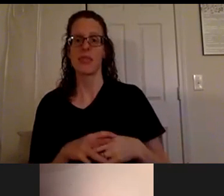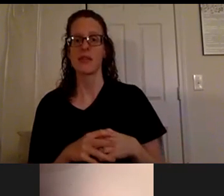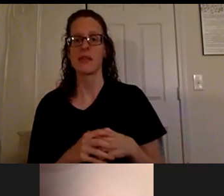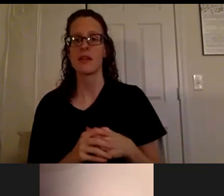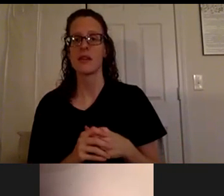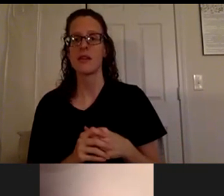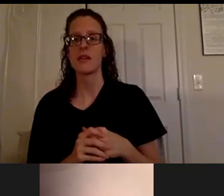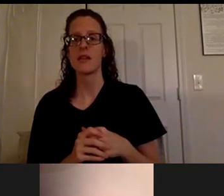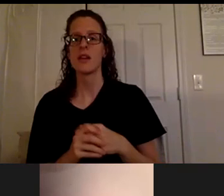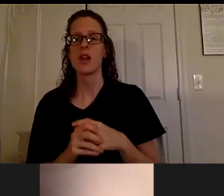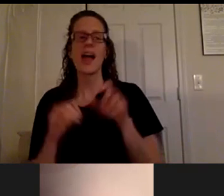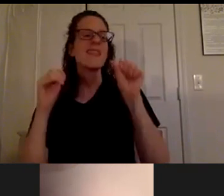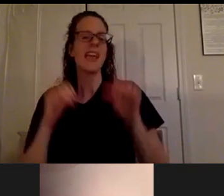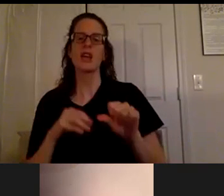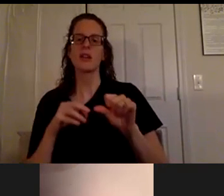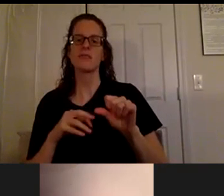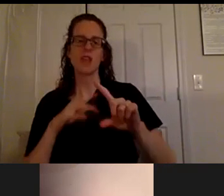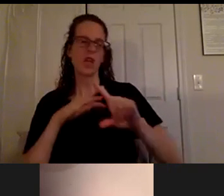they could get the starter kit.